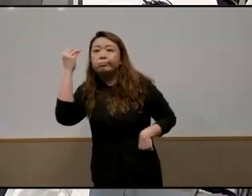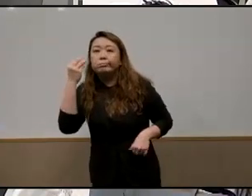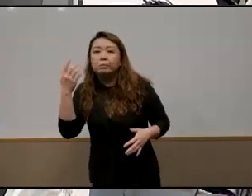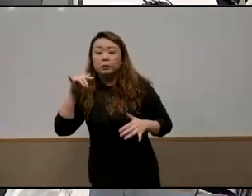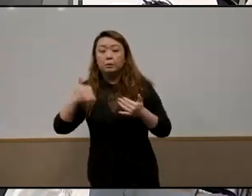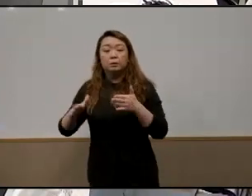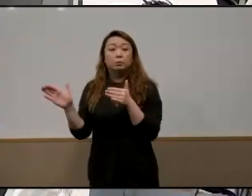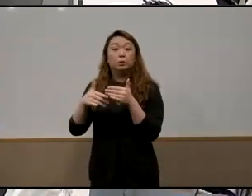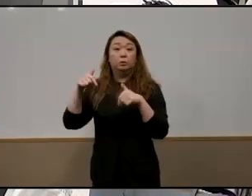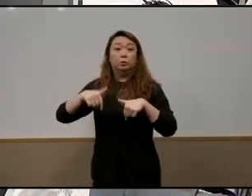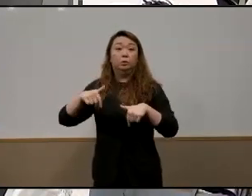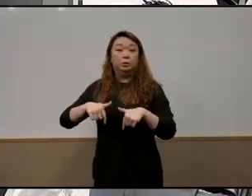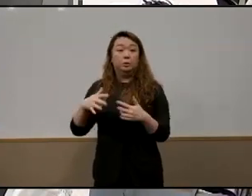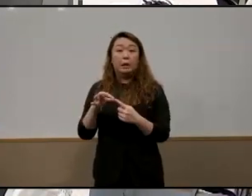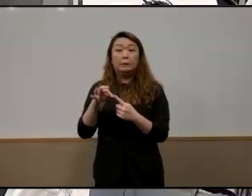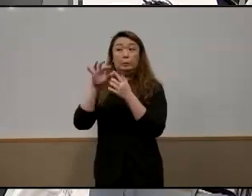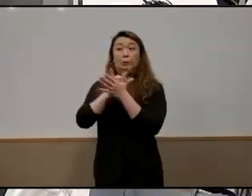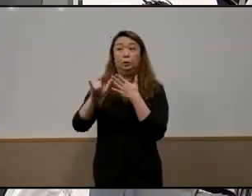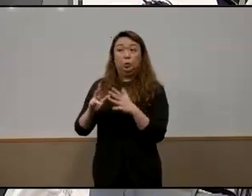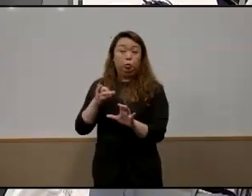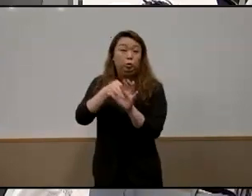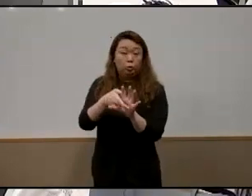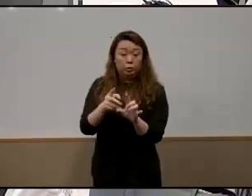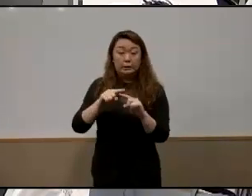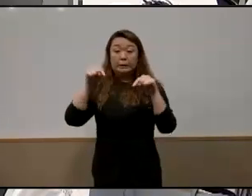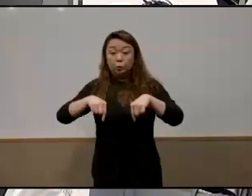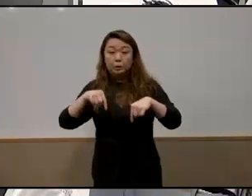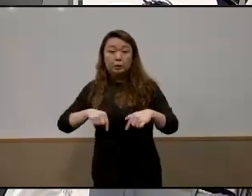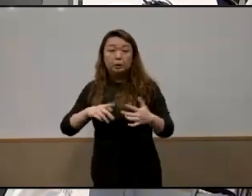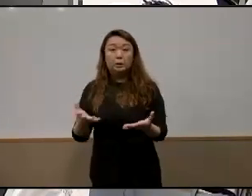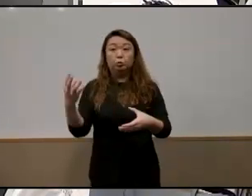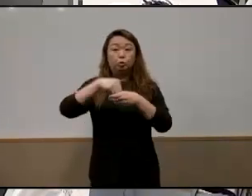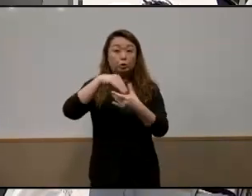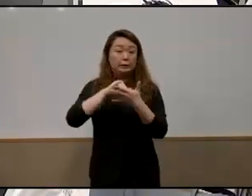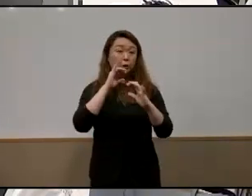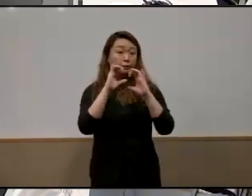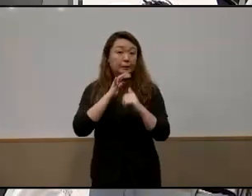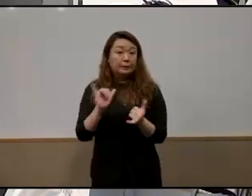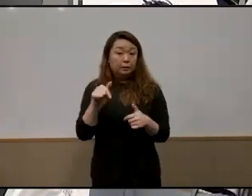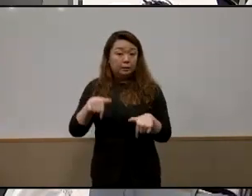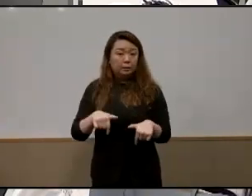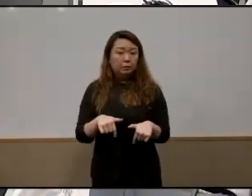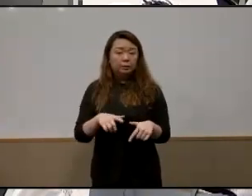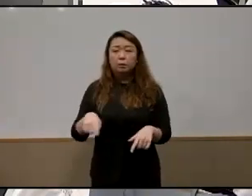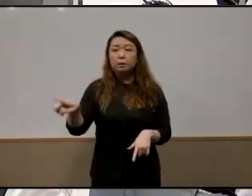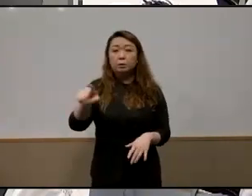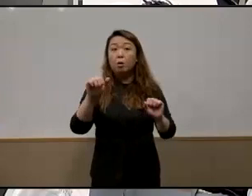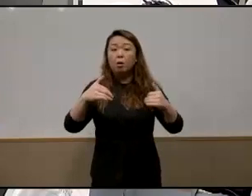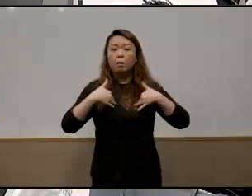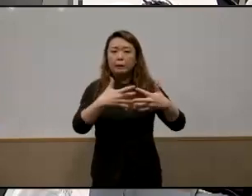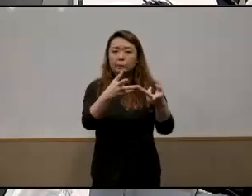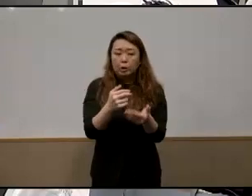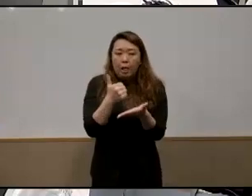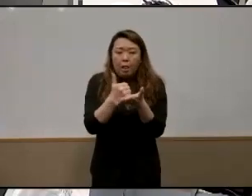session especially for those of us are joining those of us today who participate in conversations like this who are in a position to help move the